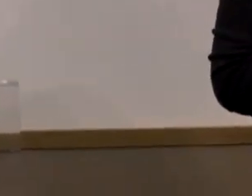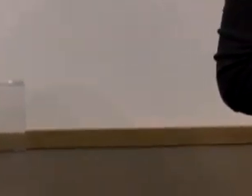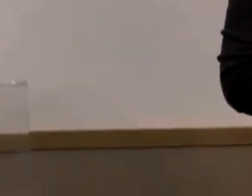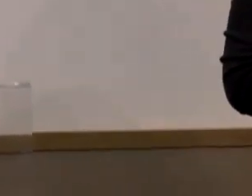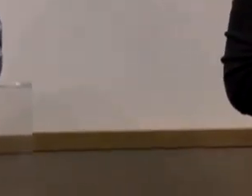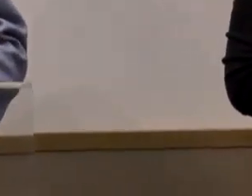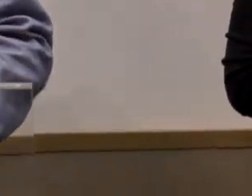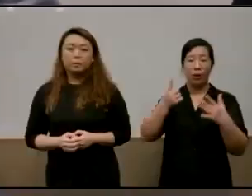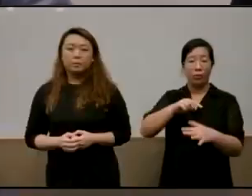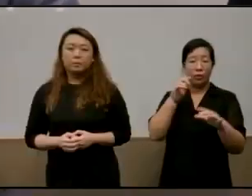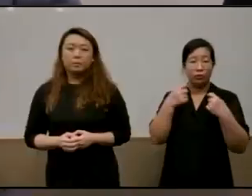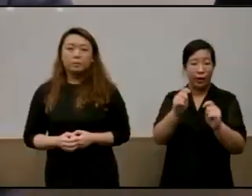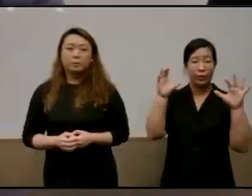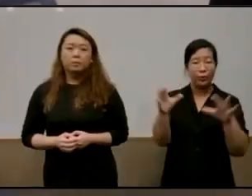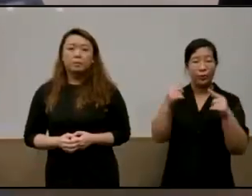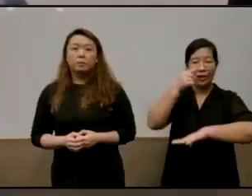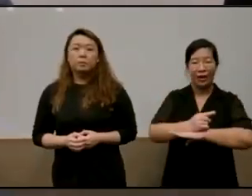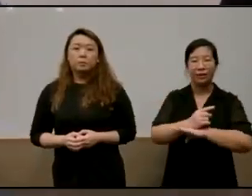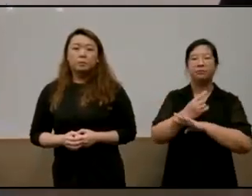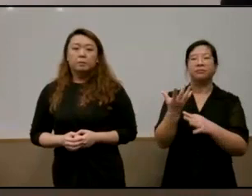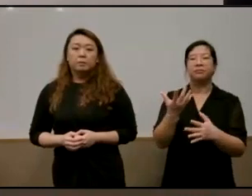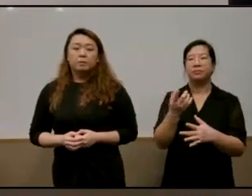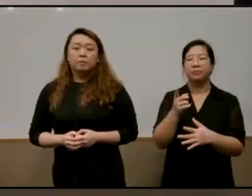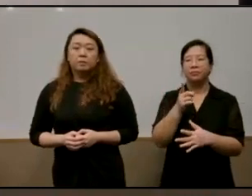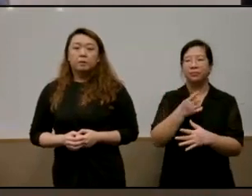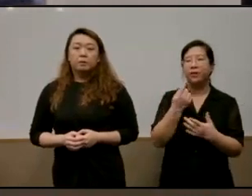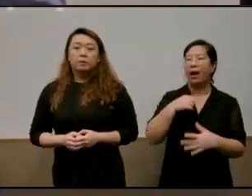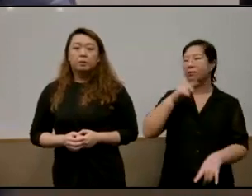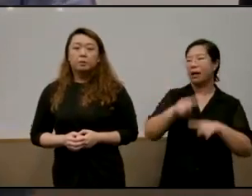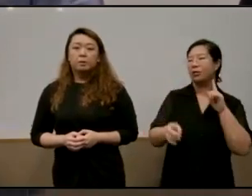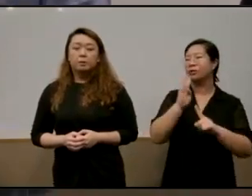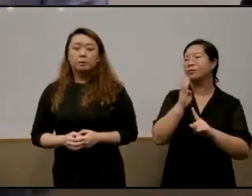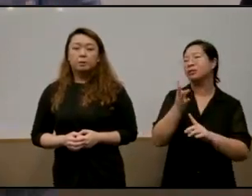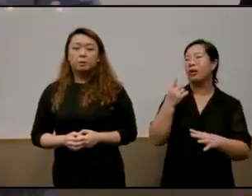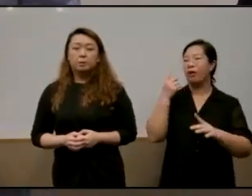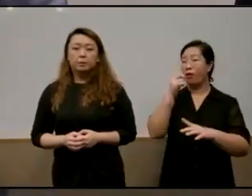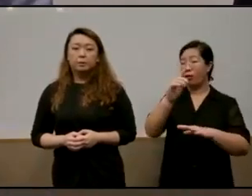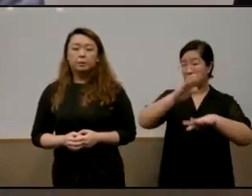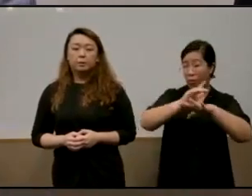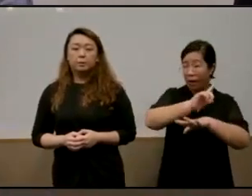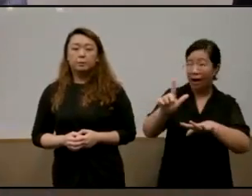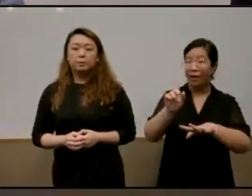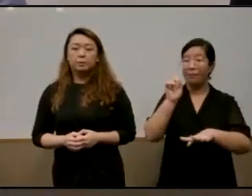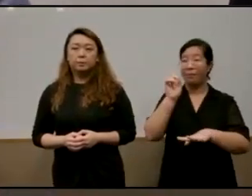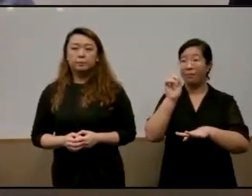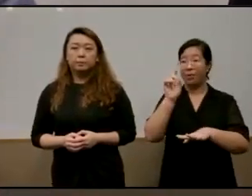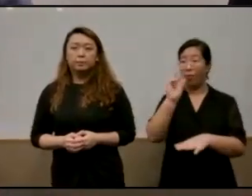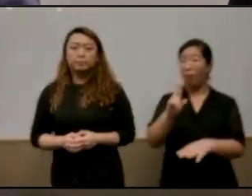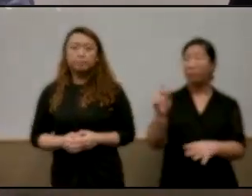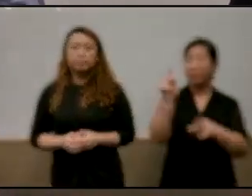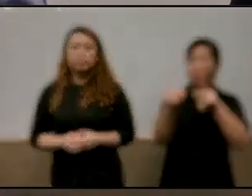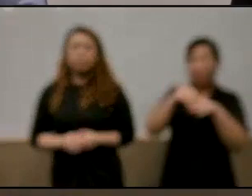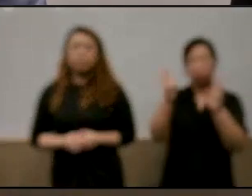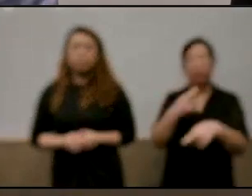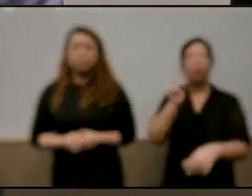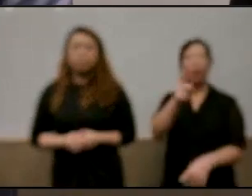trying to to do today is also take a peek i cannot speak for those of you joining us online or the rest of you in the room but for